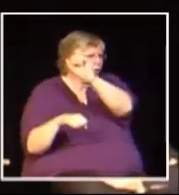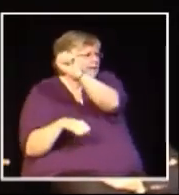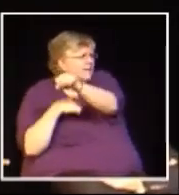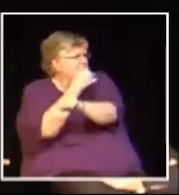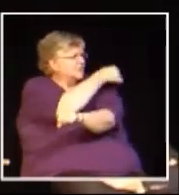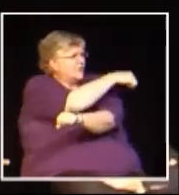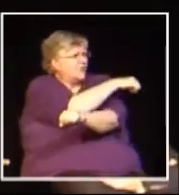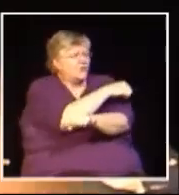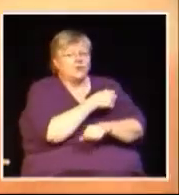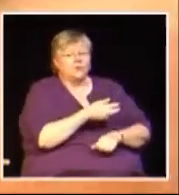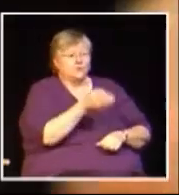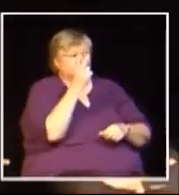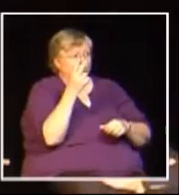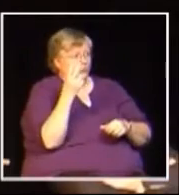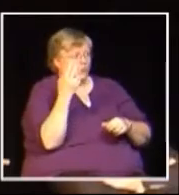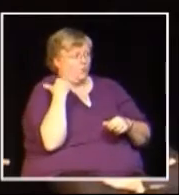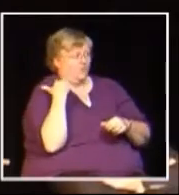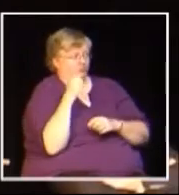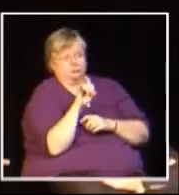to leave.